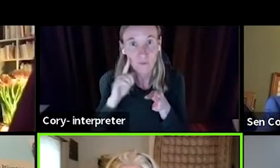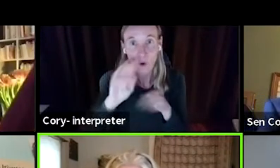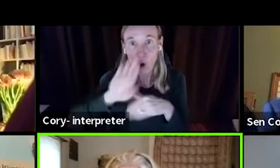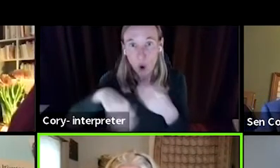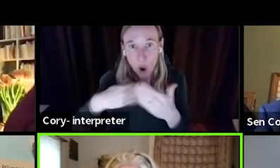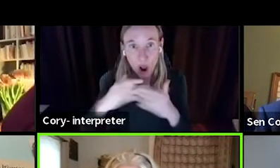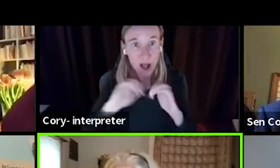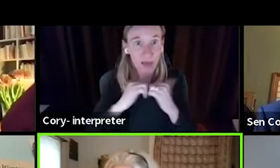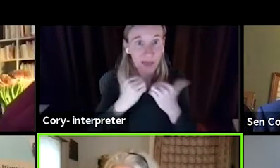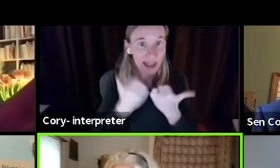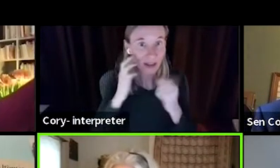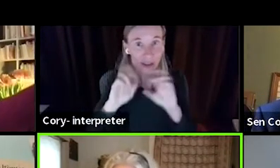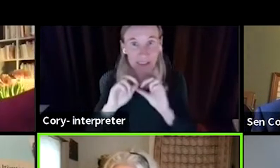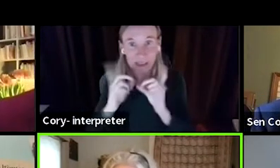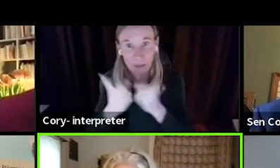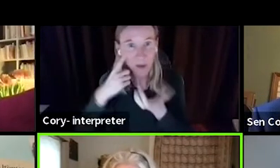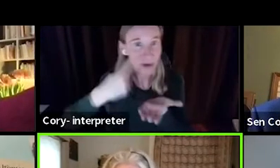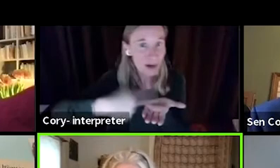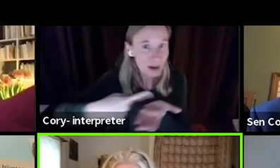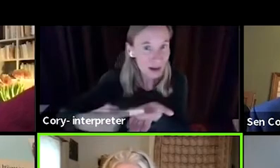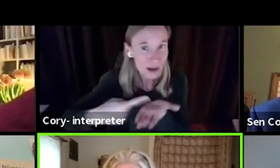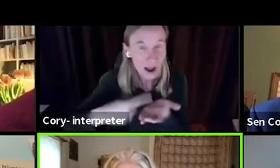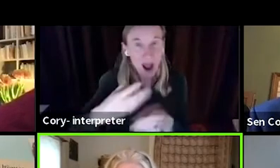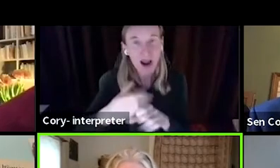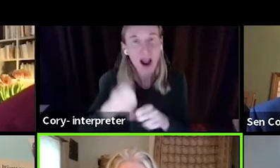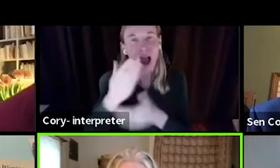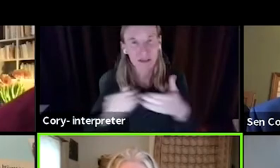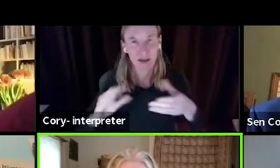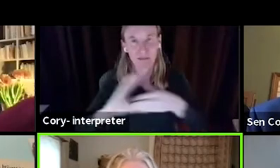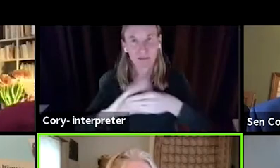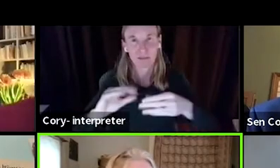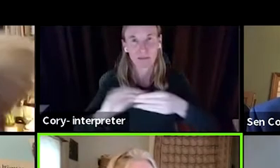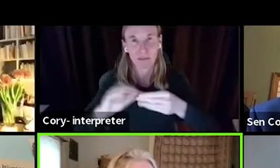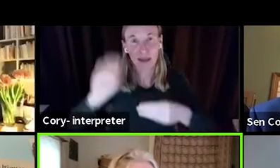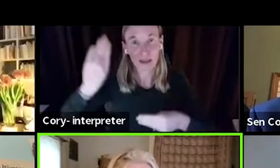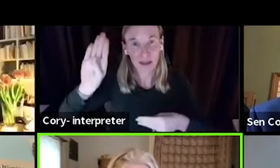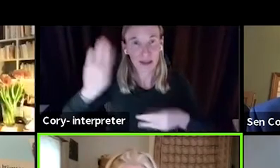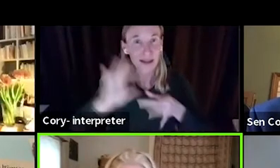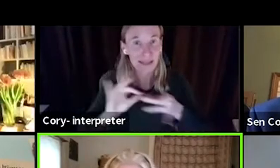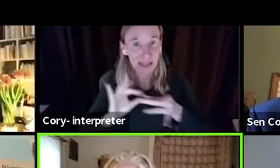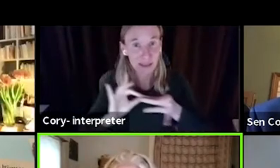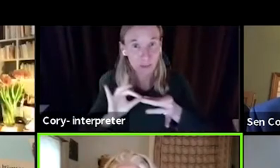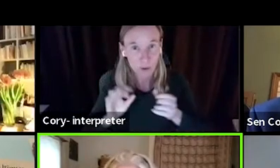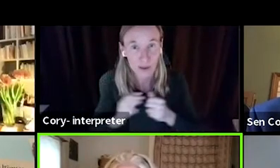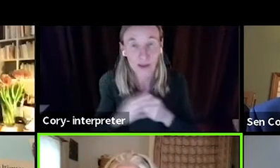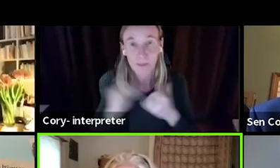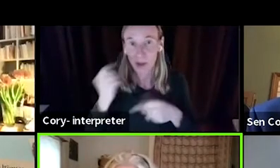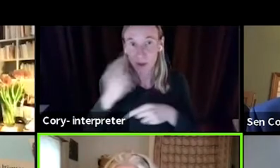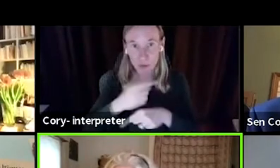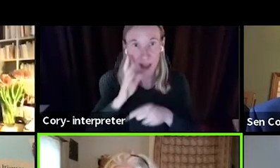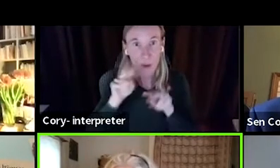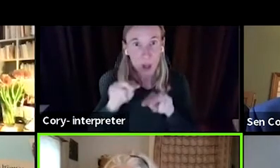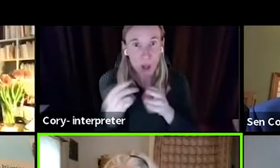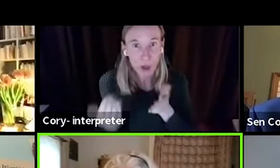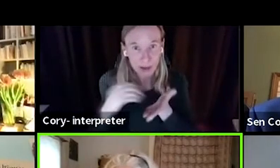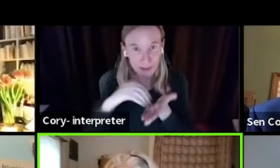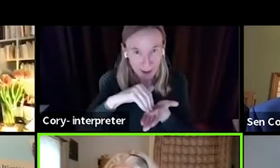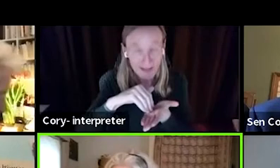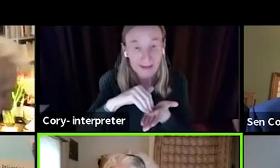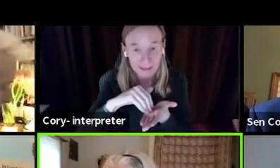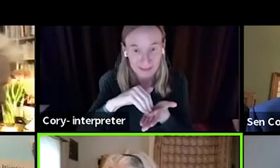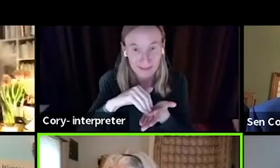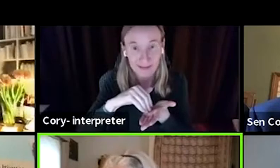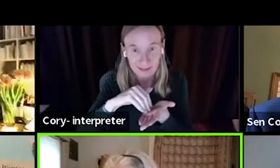We have walked through it and had some testimony on it. But today we're going to be looking at it again.